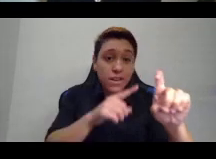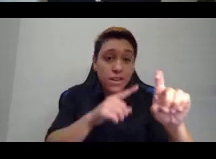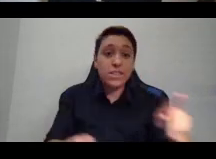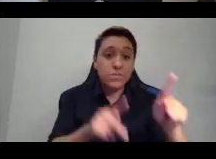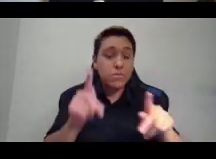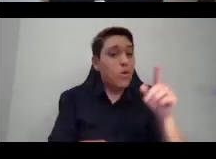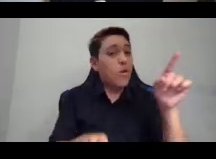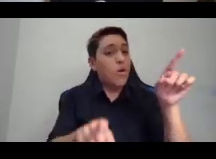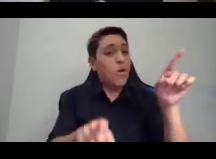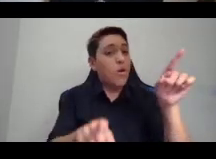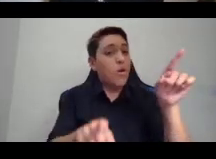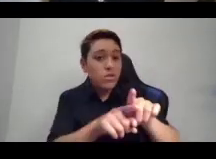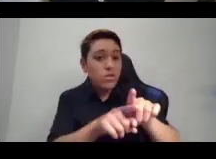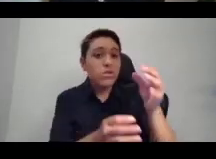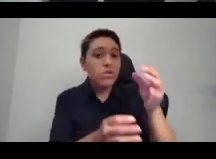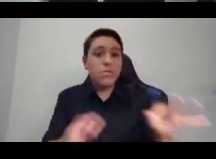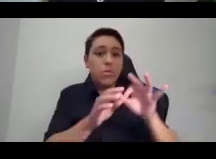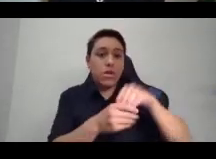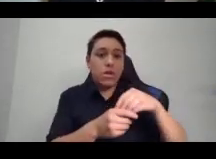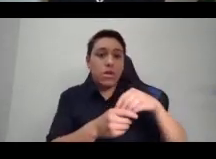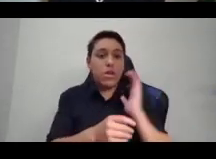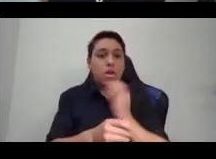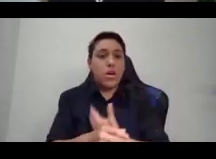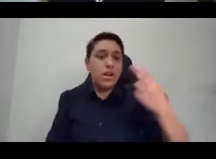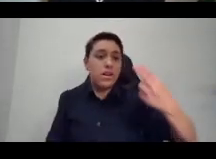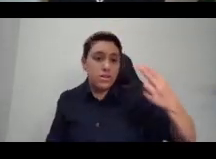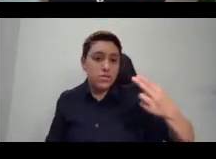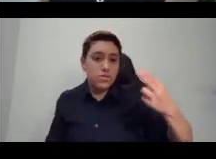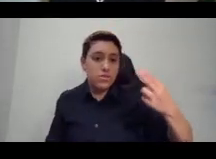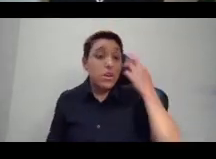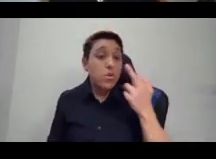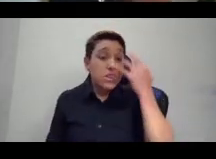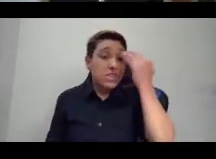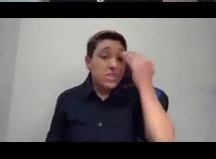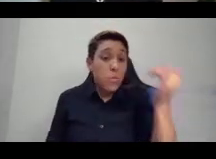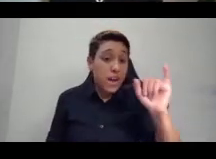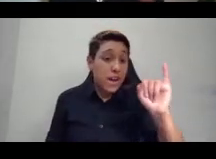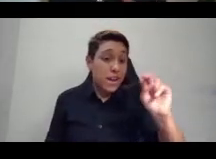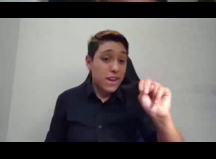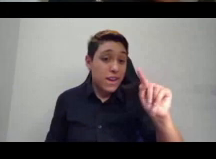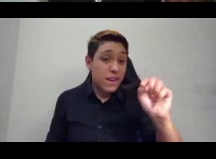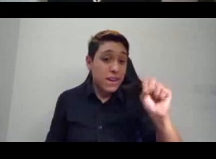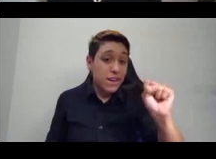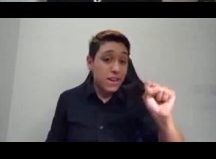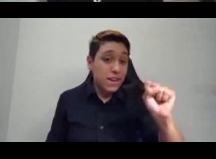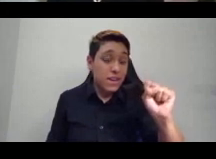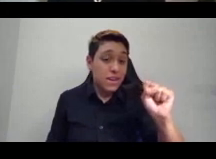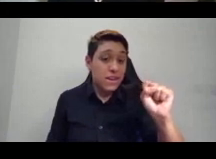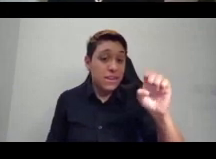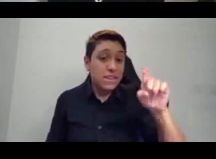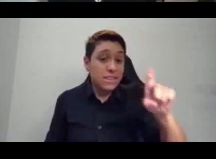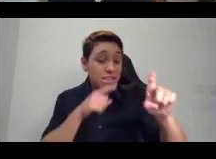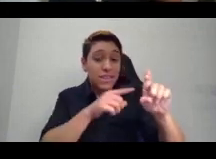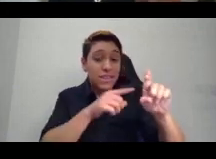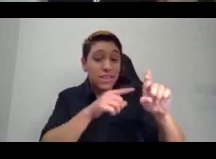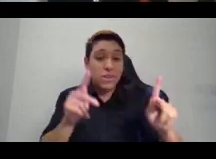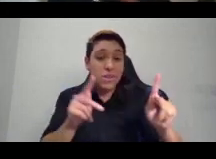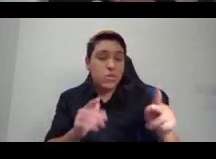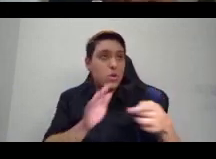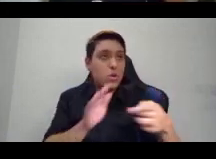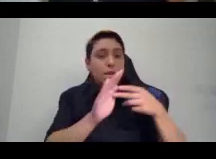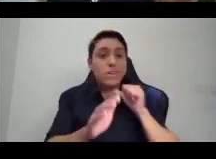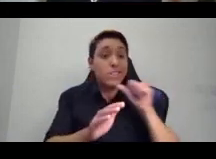the population. The reason that intersex people are treated as rare or abnormal is because of